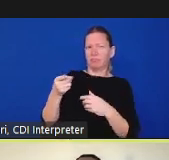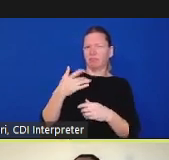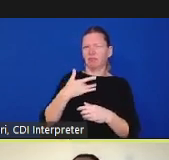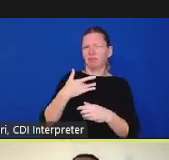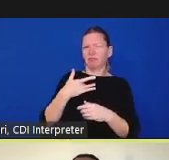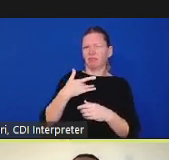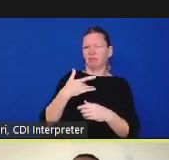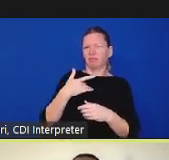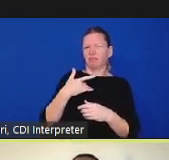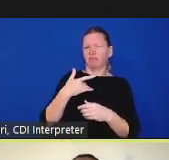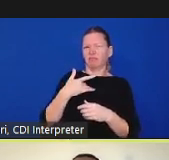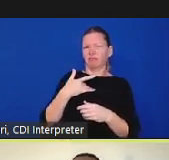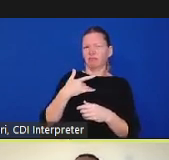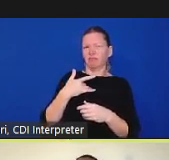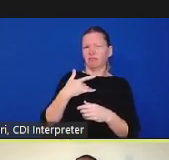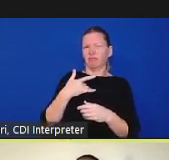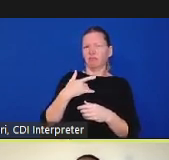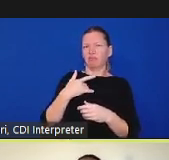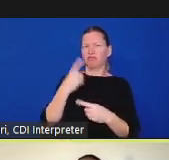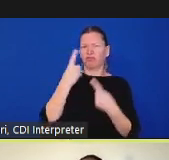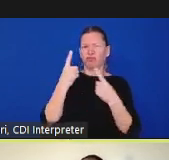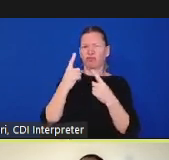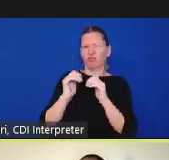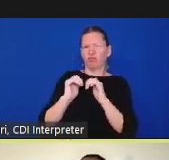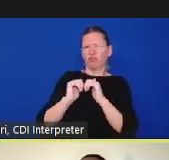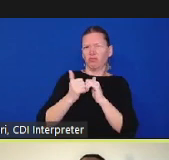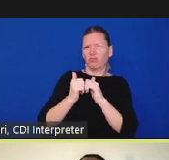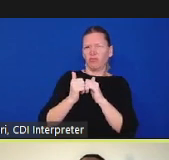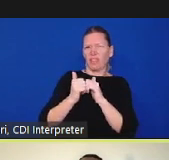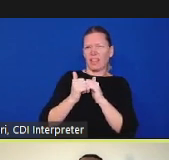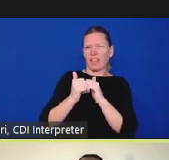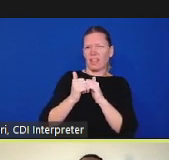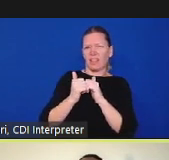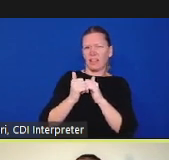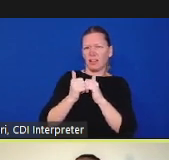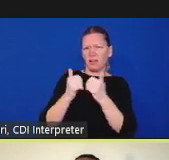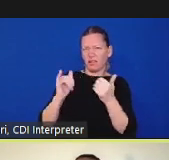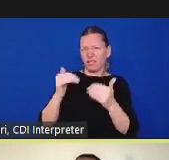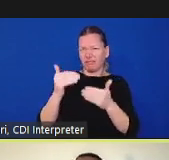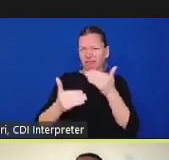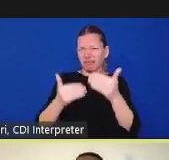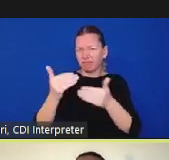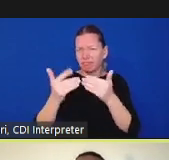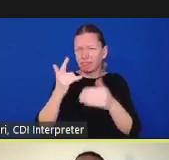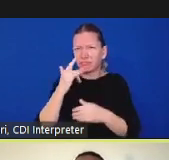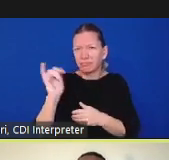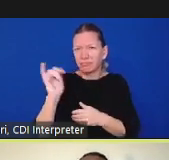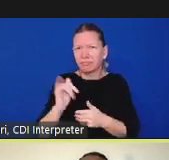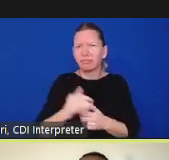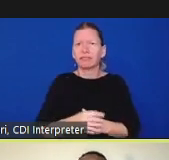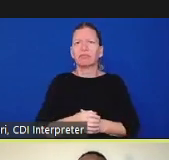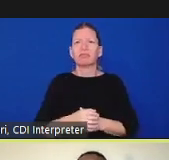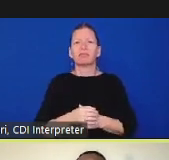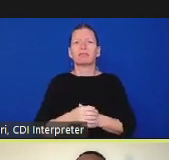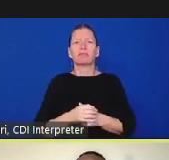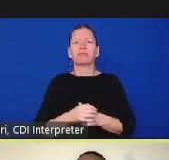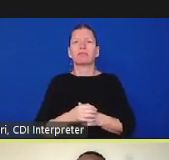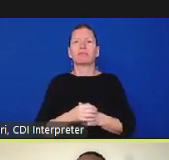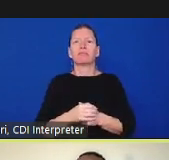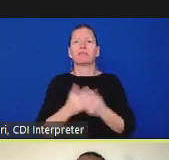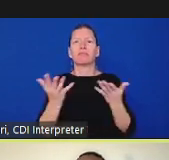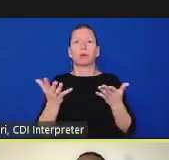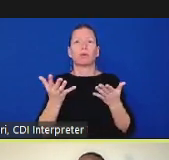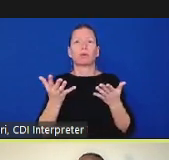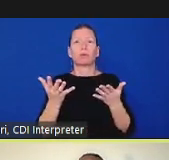focused model and these are instead of necessarily looking say at individual complaints or even policies